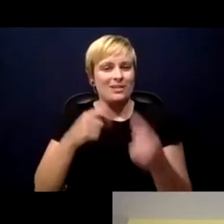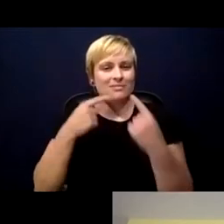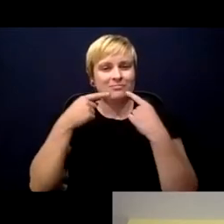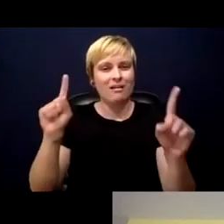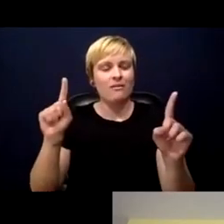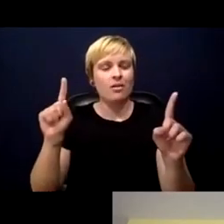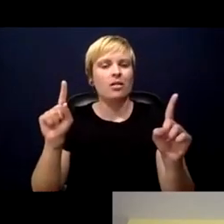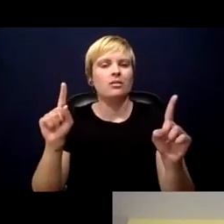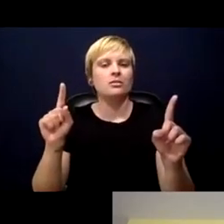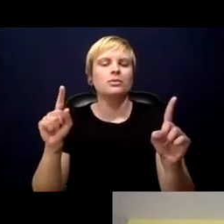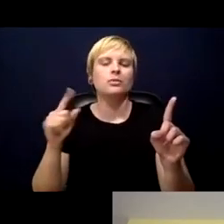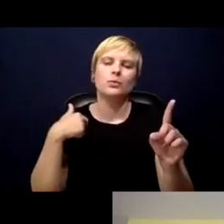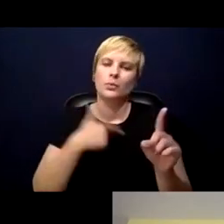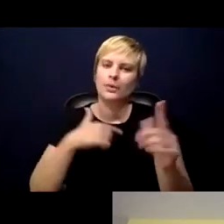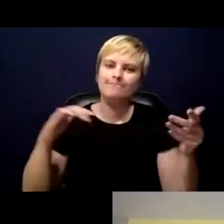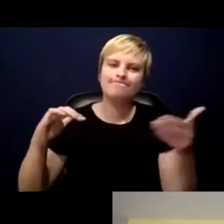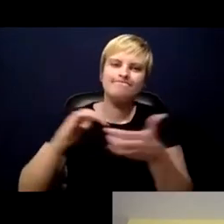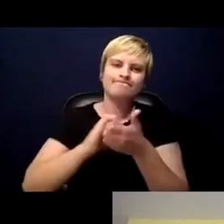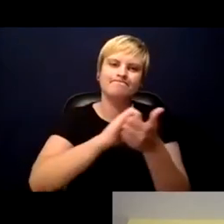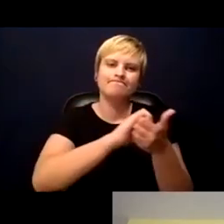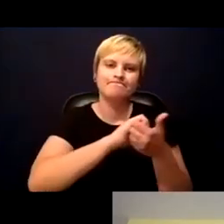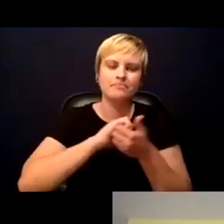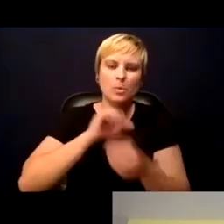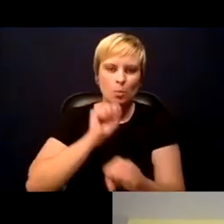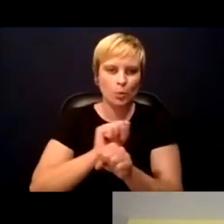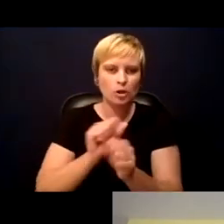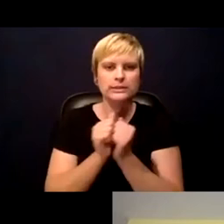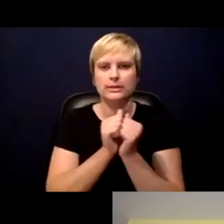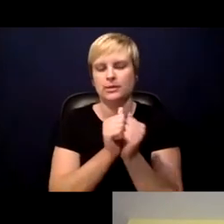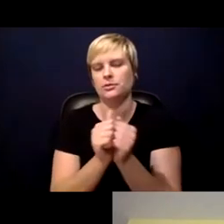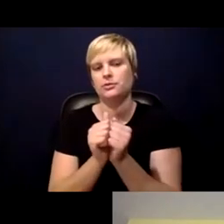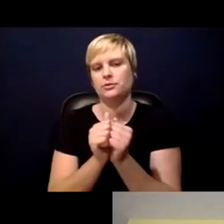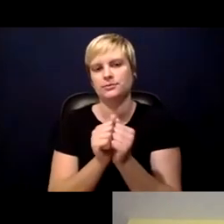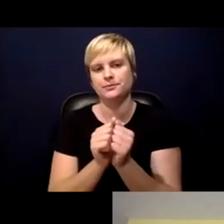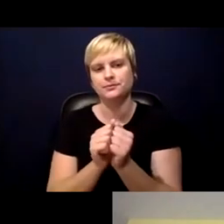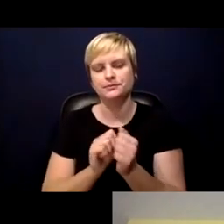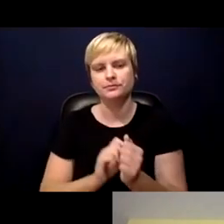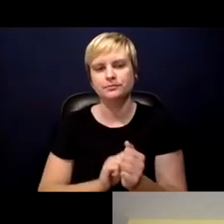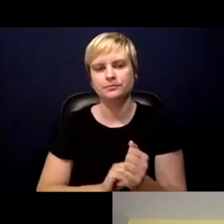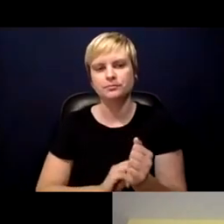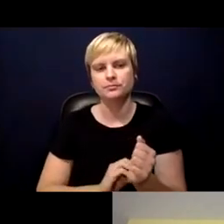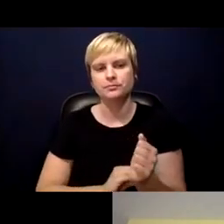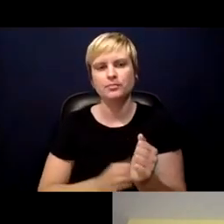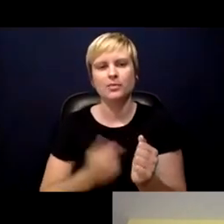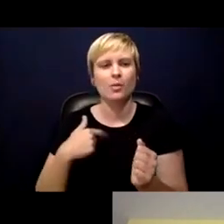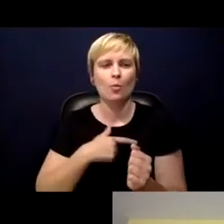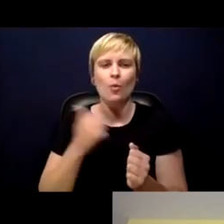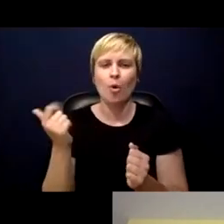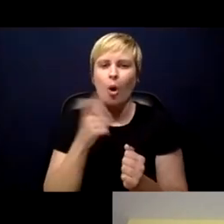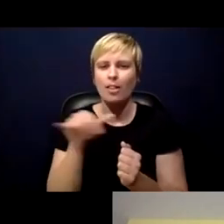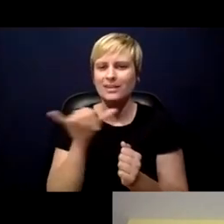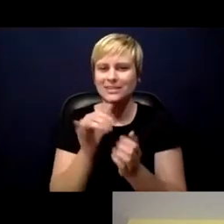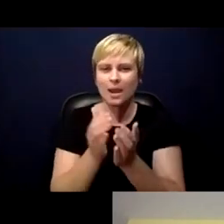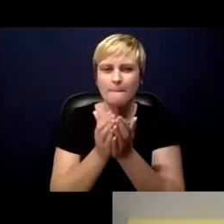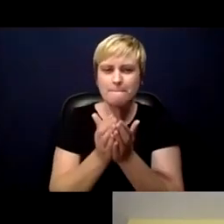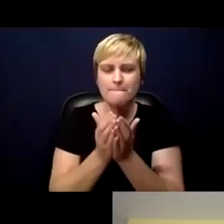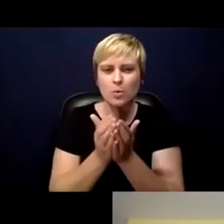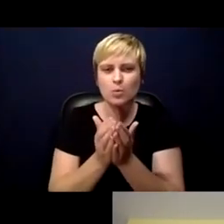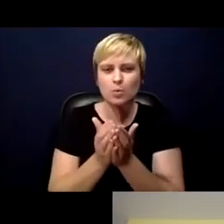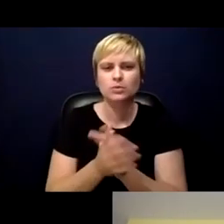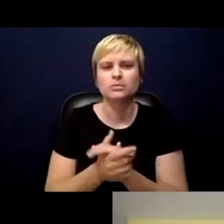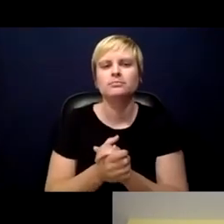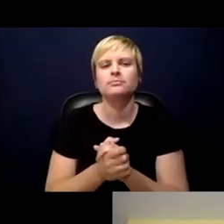we all work together. We all work together. Uh, like, you know, we're all in the same boat, just different, uh,